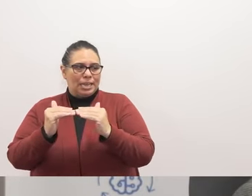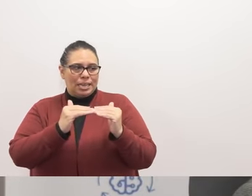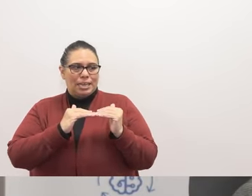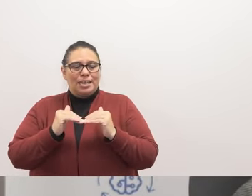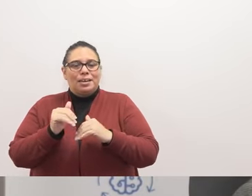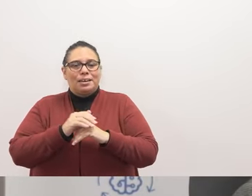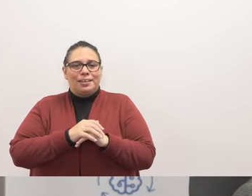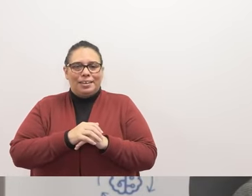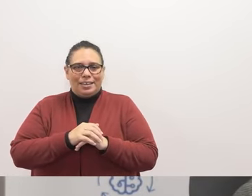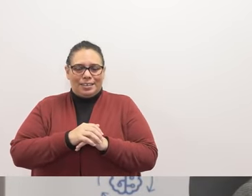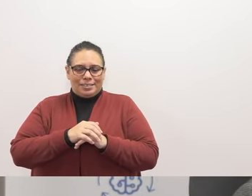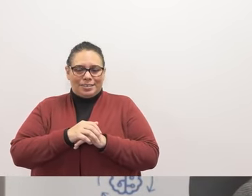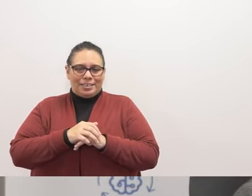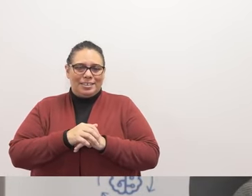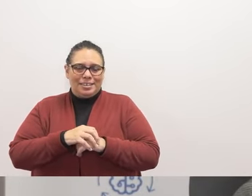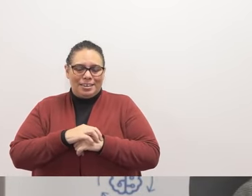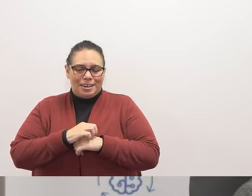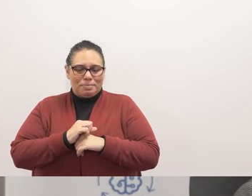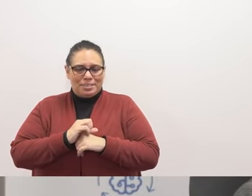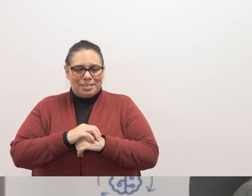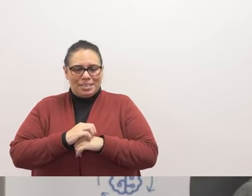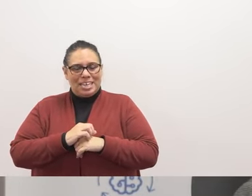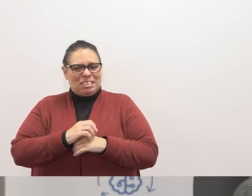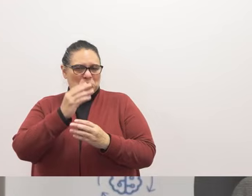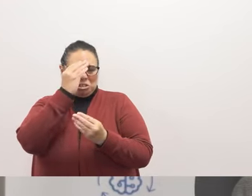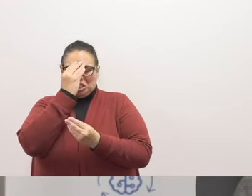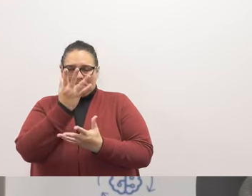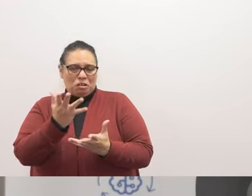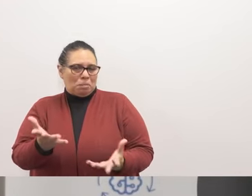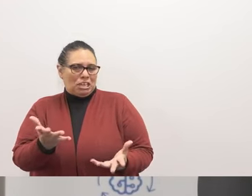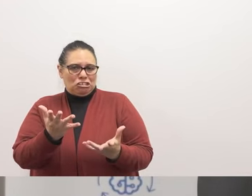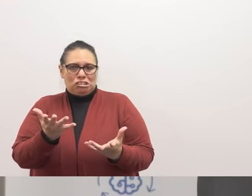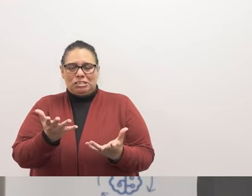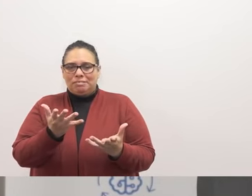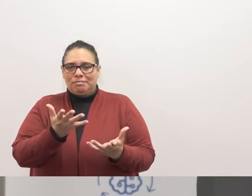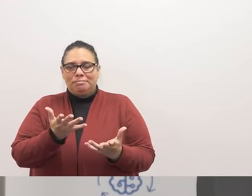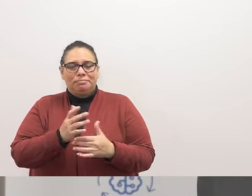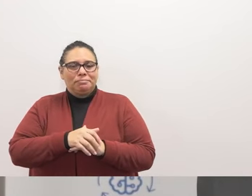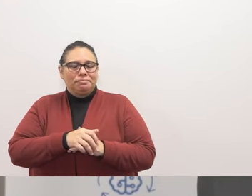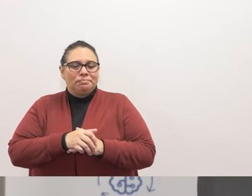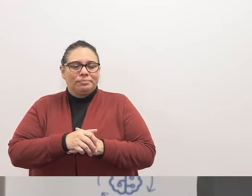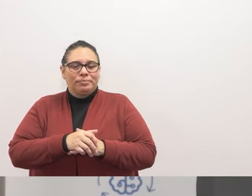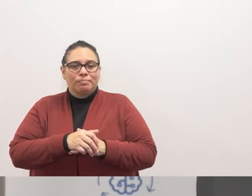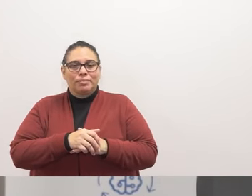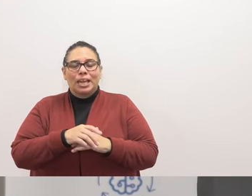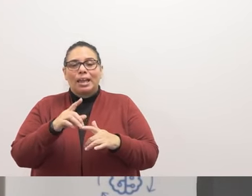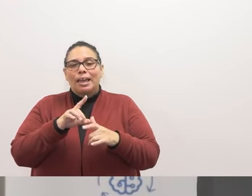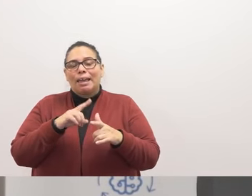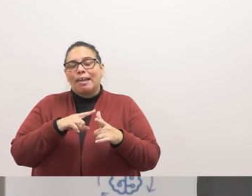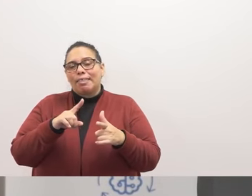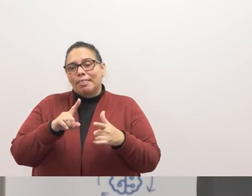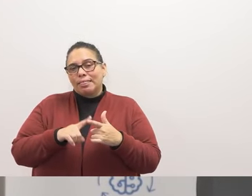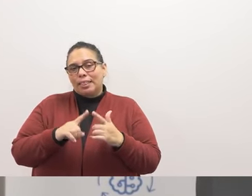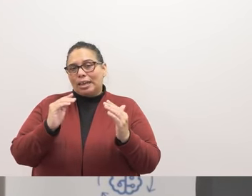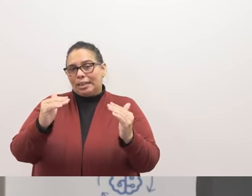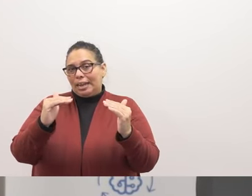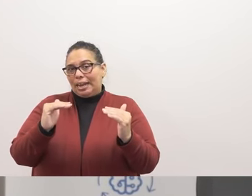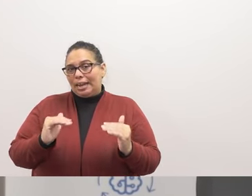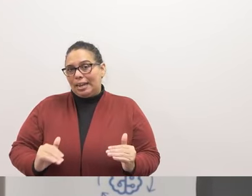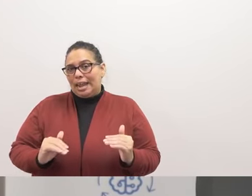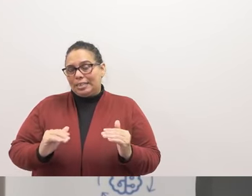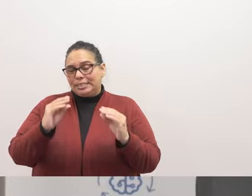next board meeting. So this is just an information item. And then next, we have